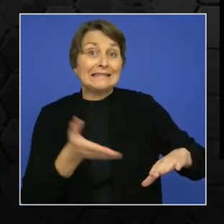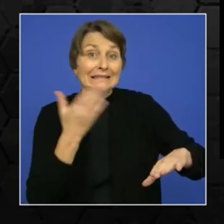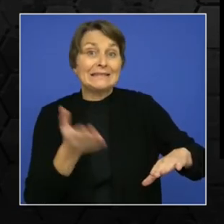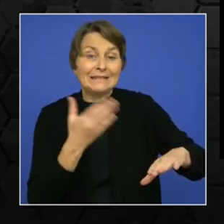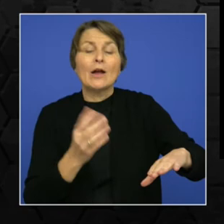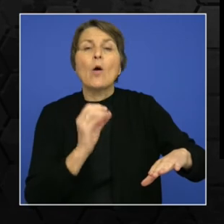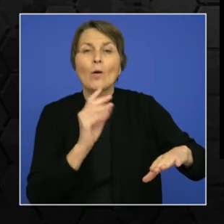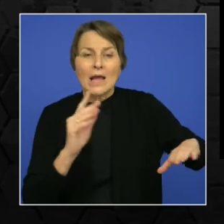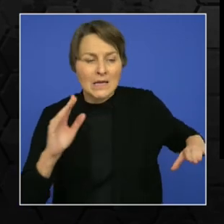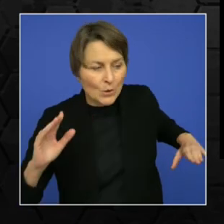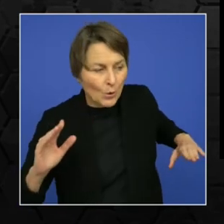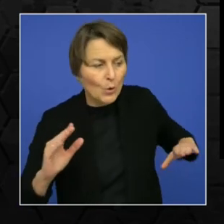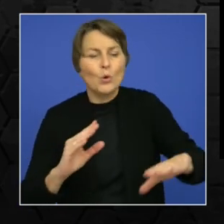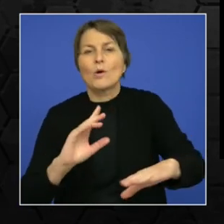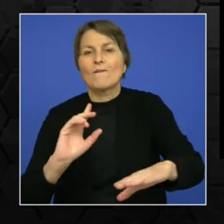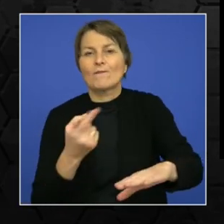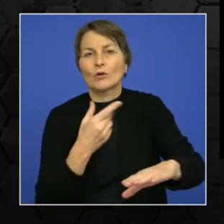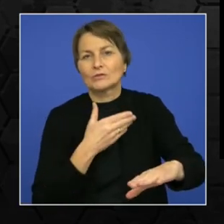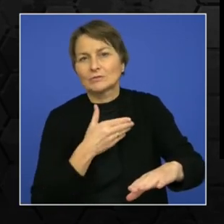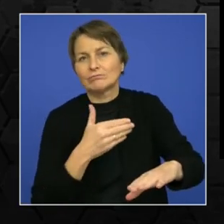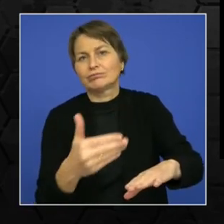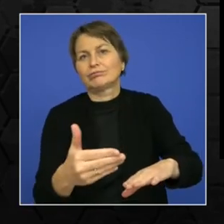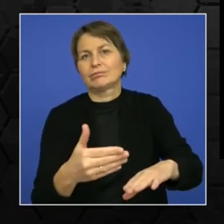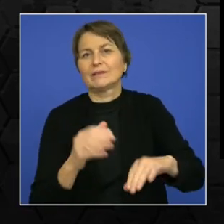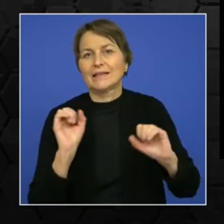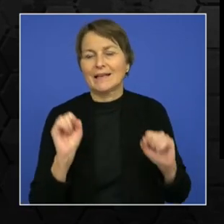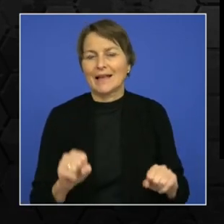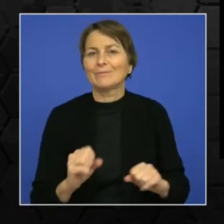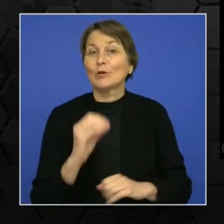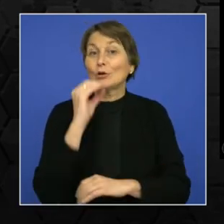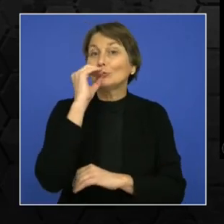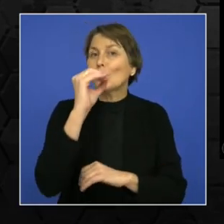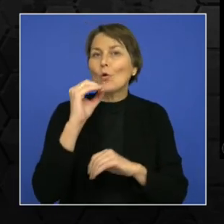loss that it had by actually providing for a zero red time.